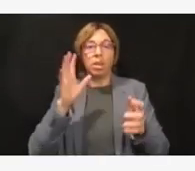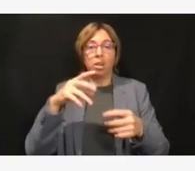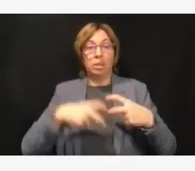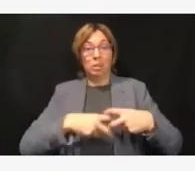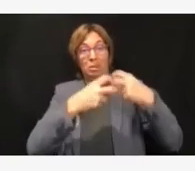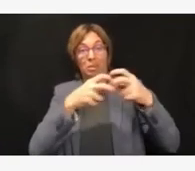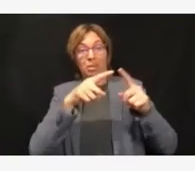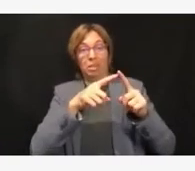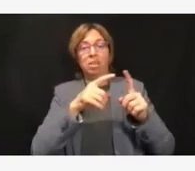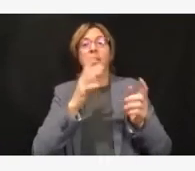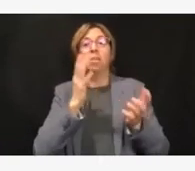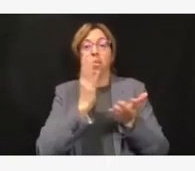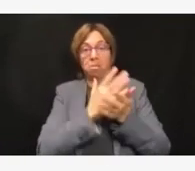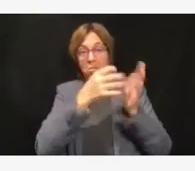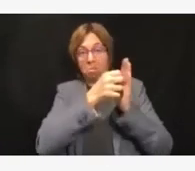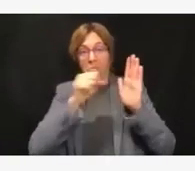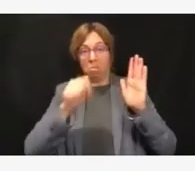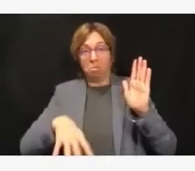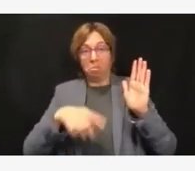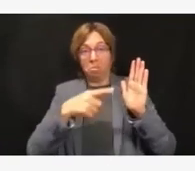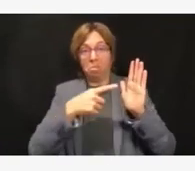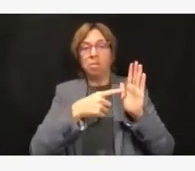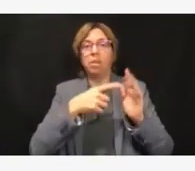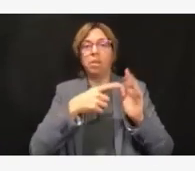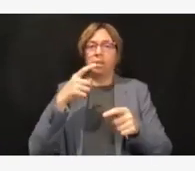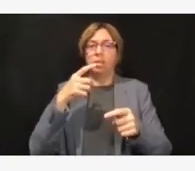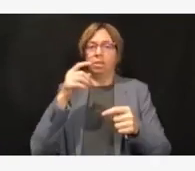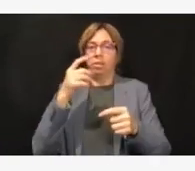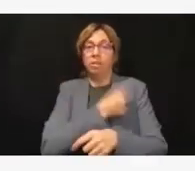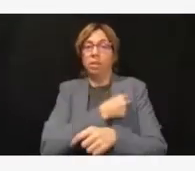requirement and our COVID vaccine requirement.